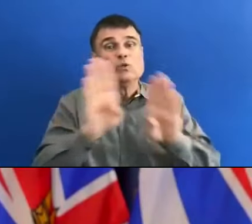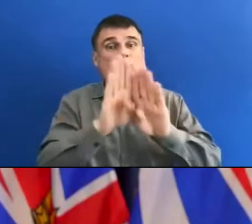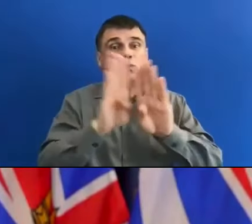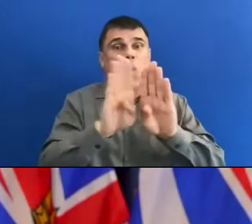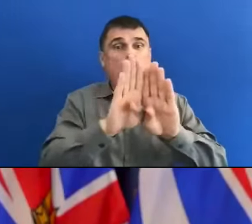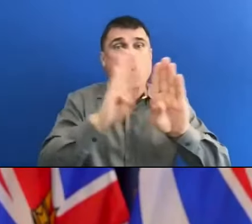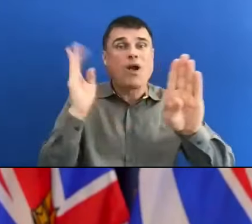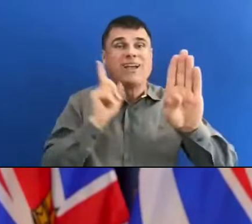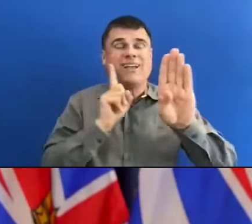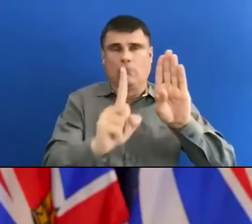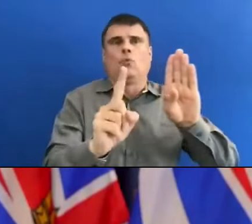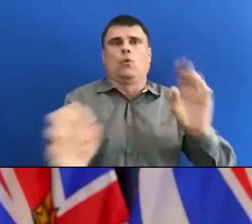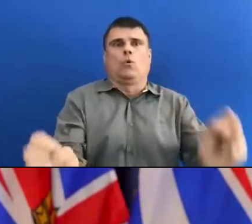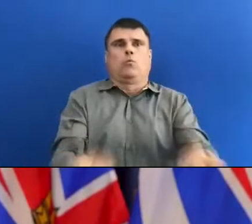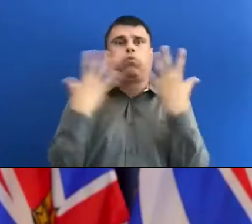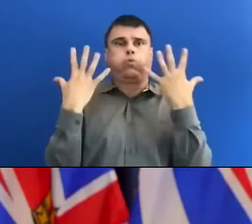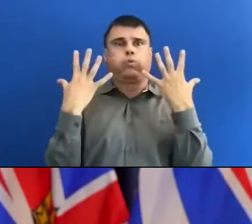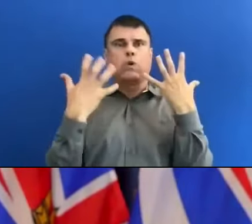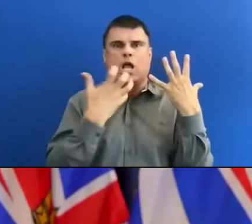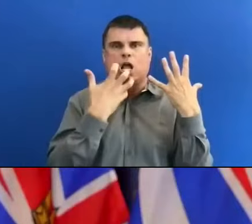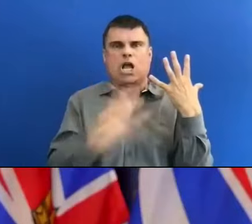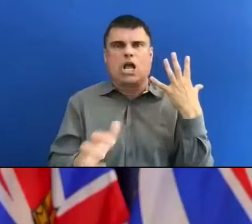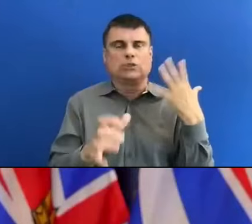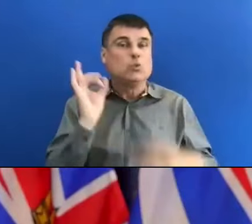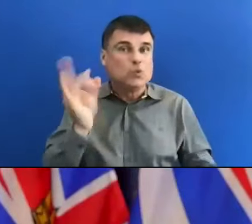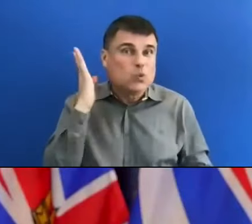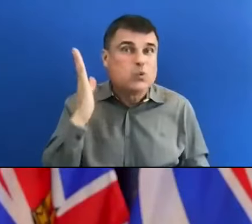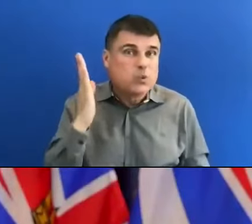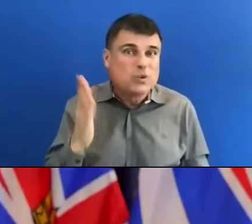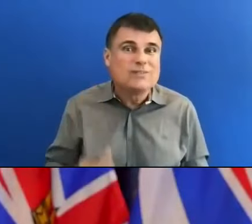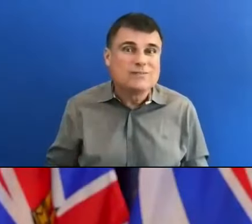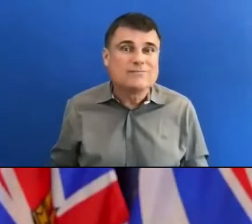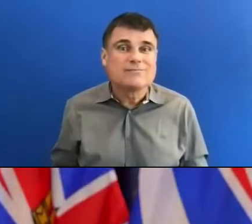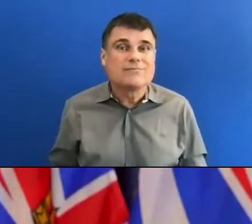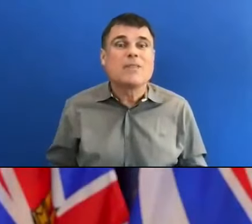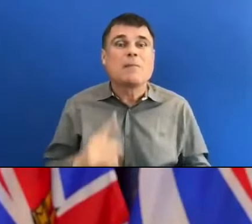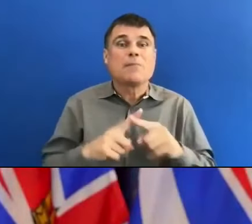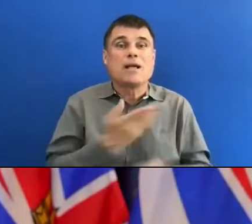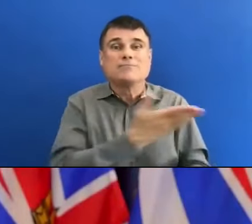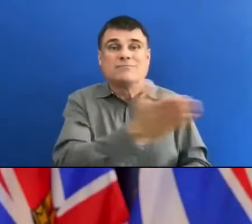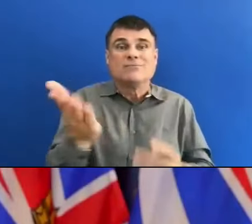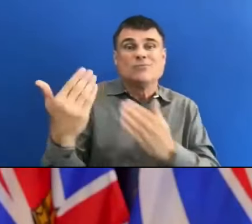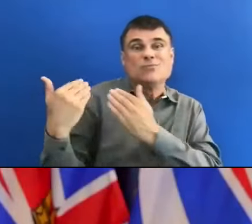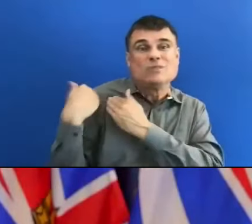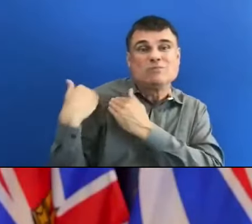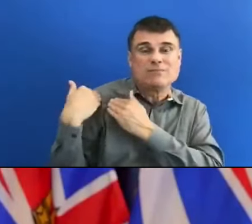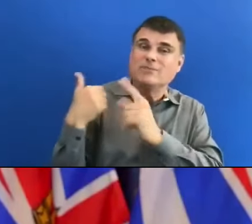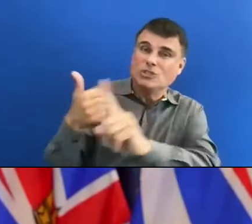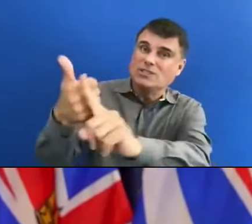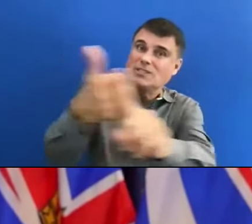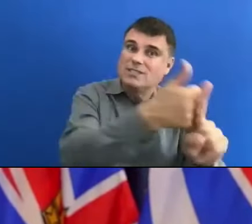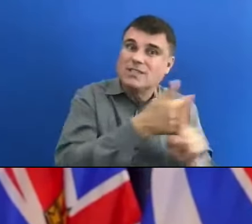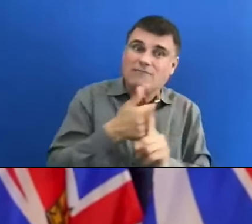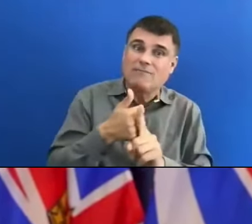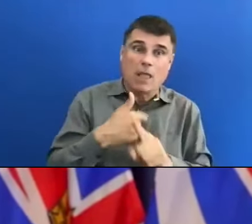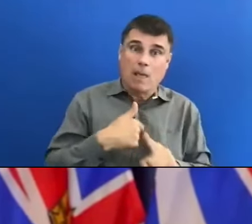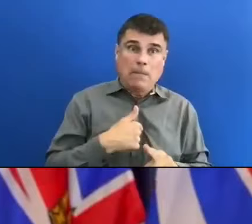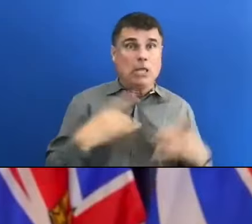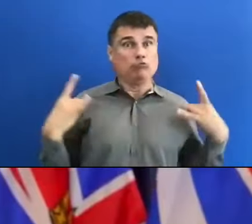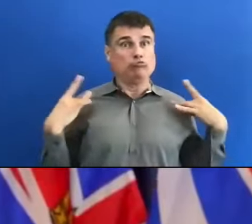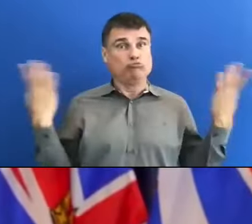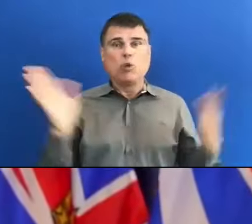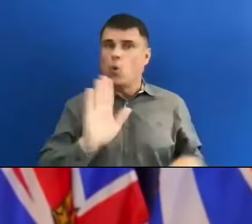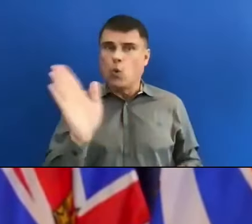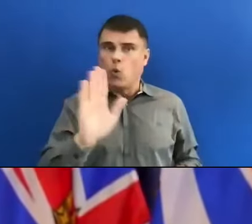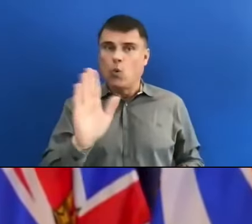wave. And again, there's a level of personal responsibility. I'm not ducking the issue at all, Lisa. This is a tragedy upon